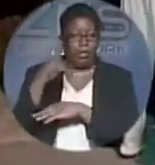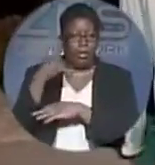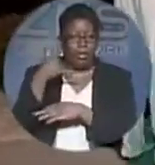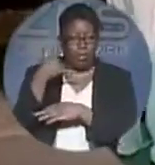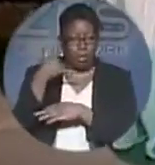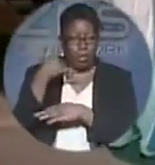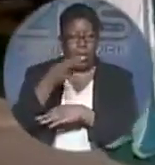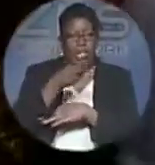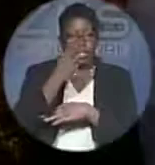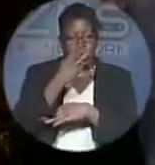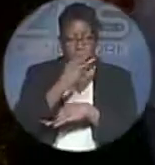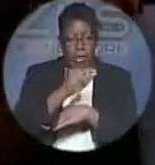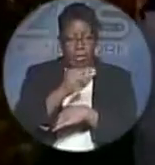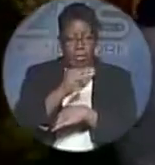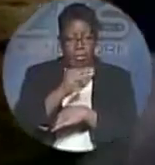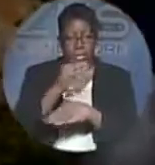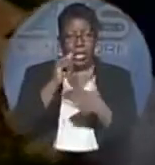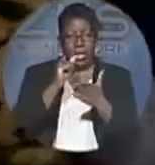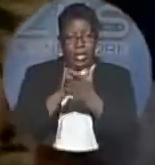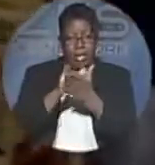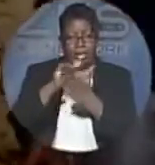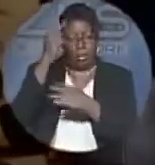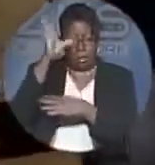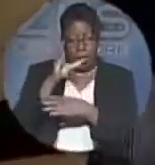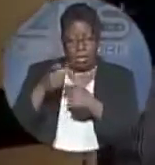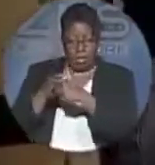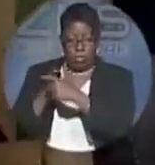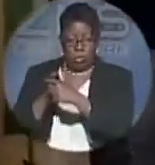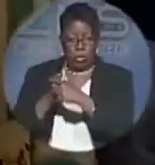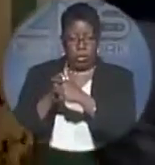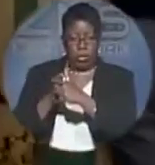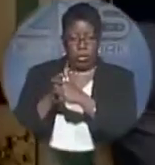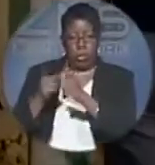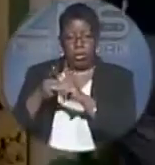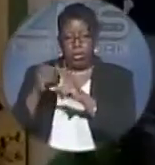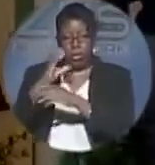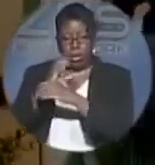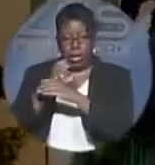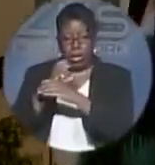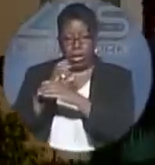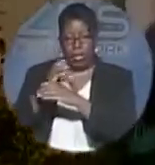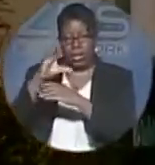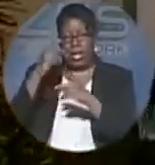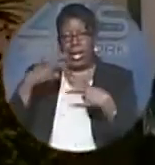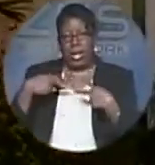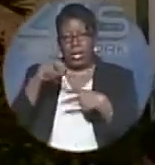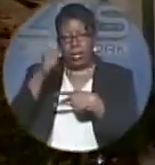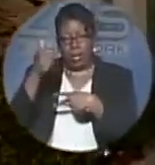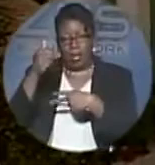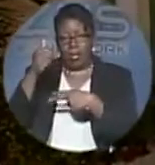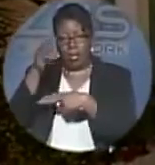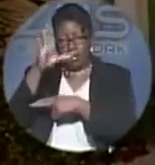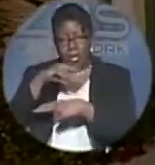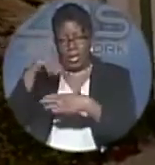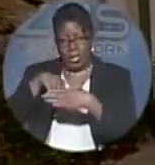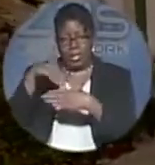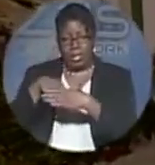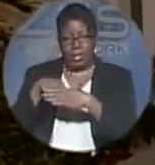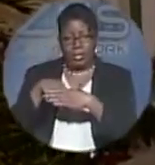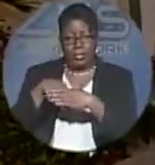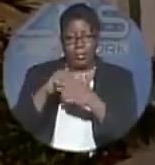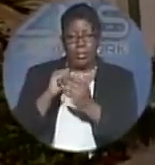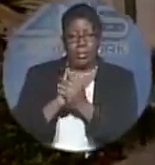shooting him. Police say the gunman fled the area in a waiting vehicle accompanied by another man. Officer in charge of the Eastern Division